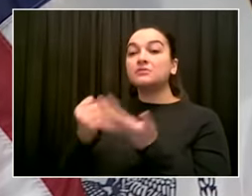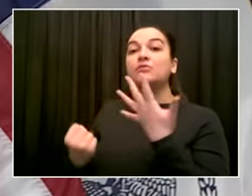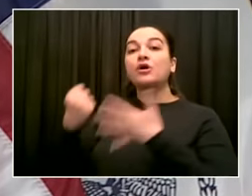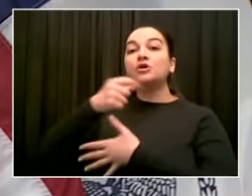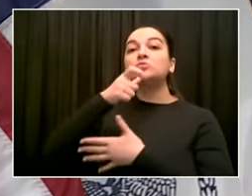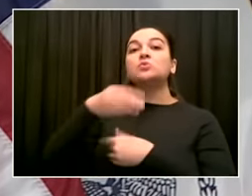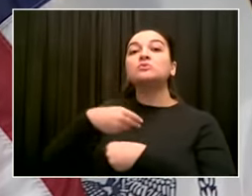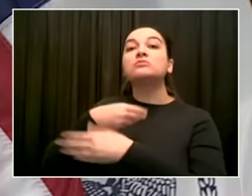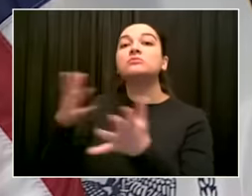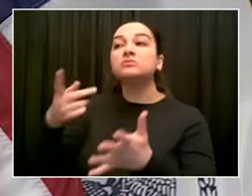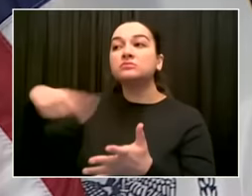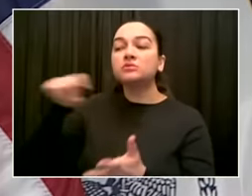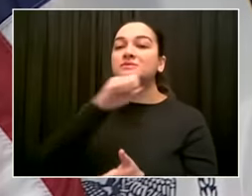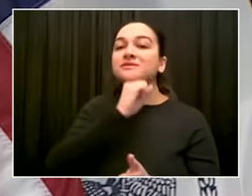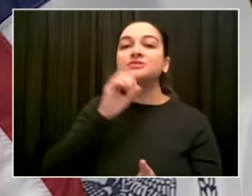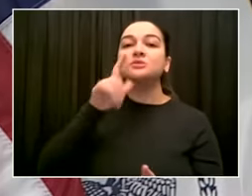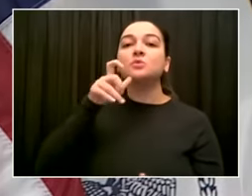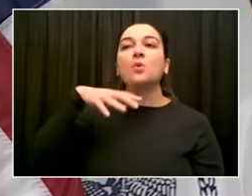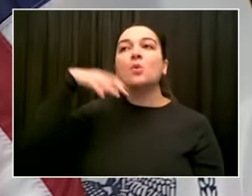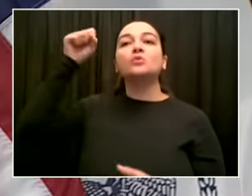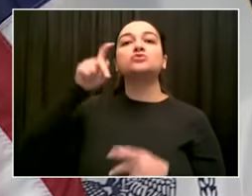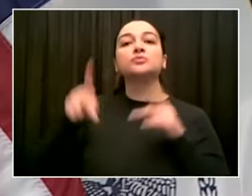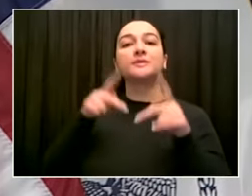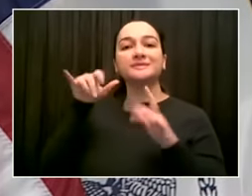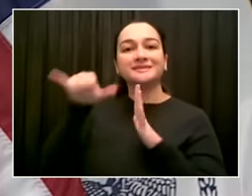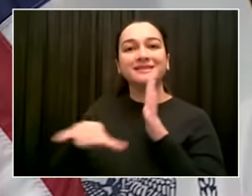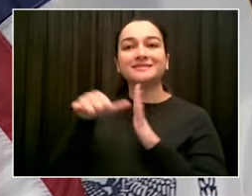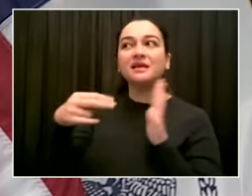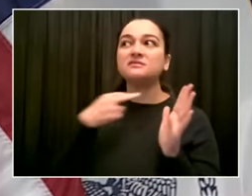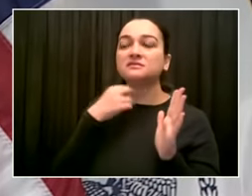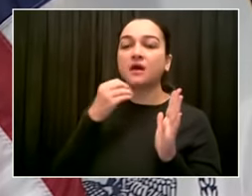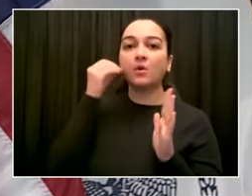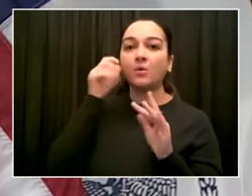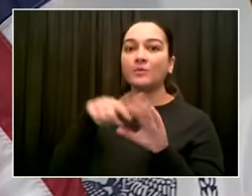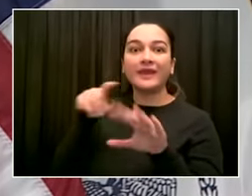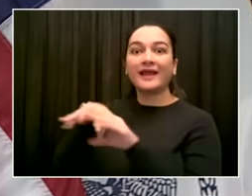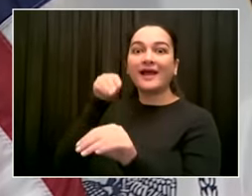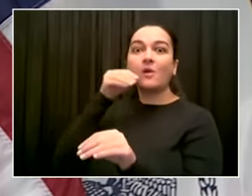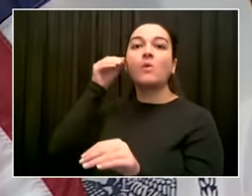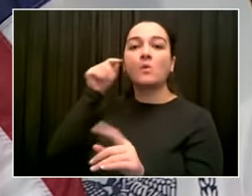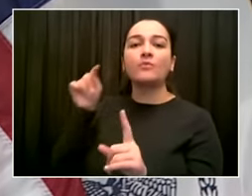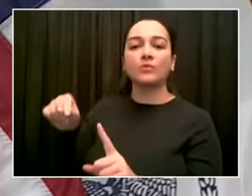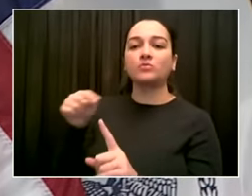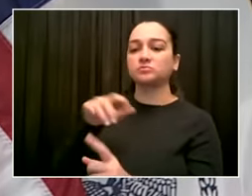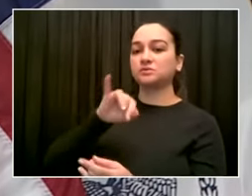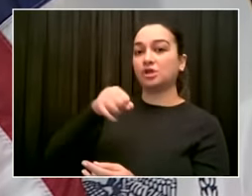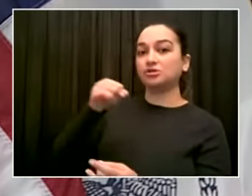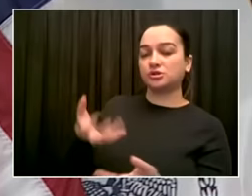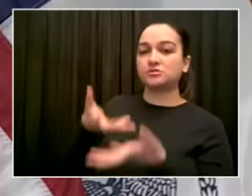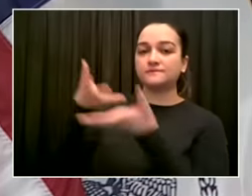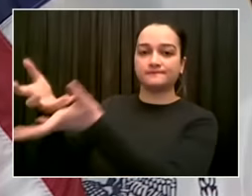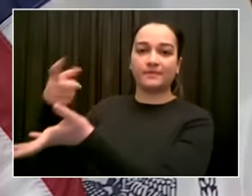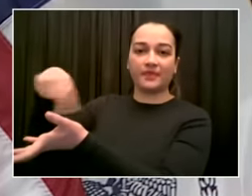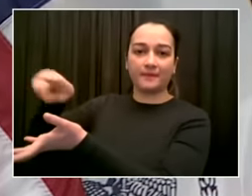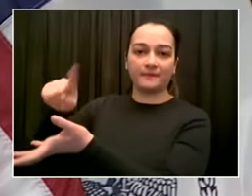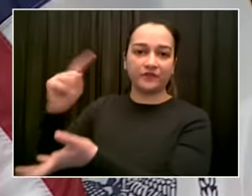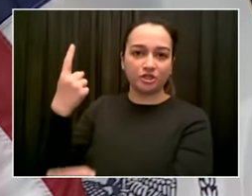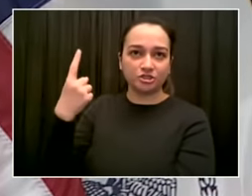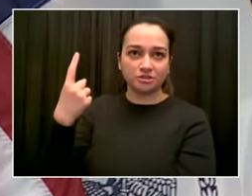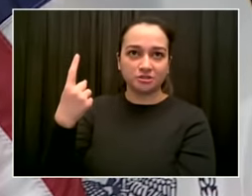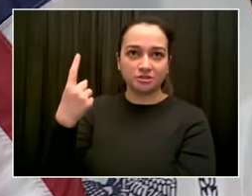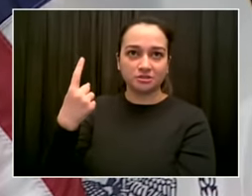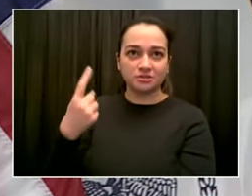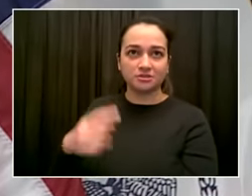Again, we talked about this yesterday. I'm very confident in the Johnson & Johnson vaccine. I will be getting it myself in a very public way to